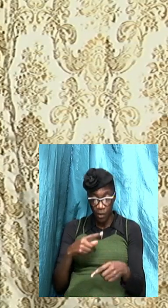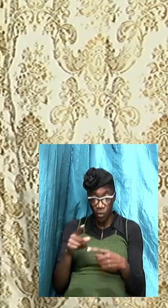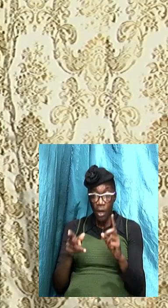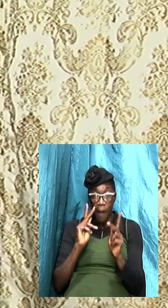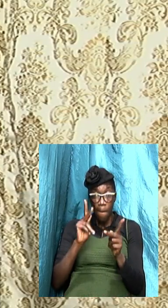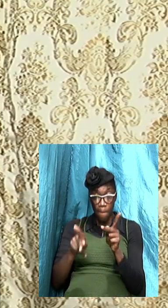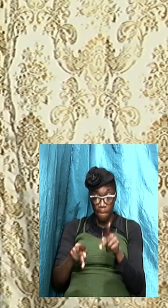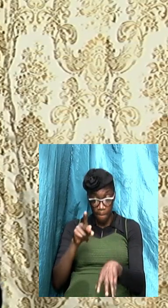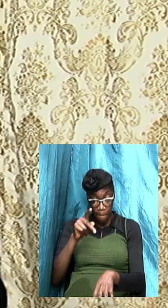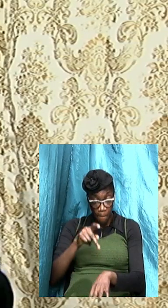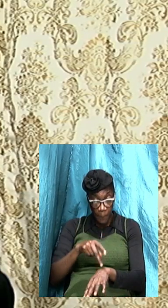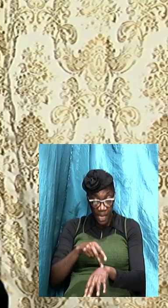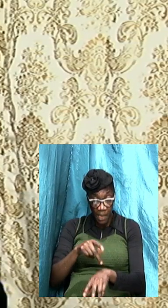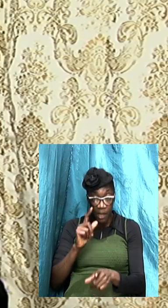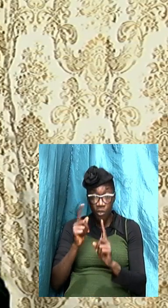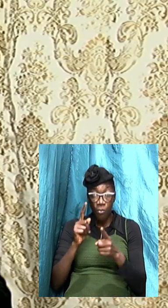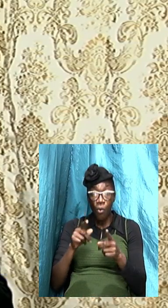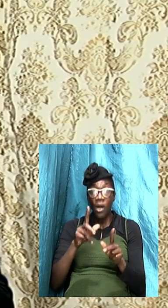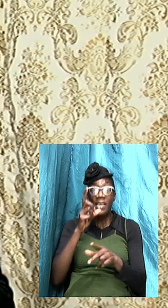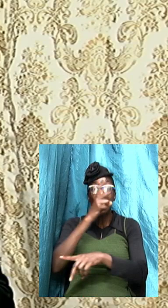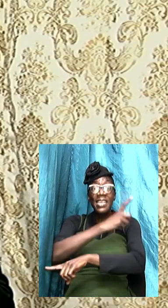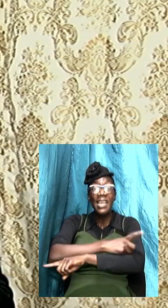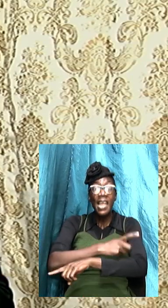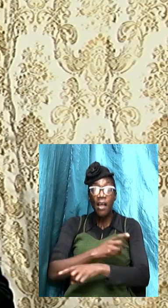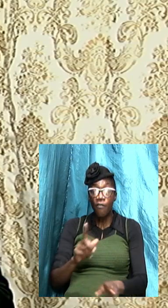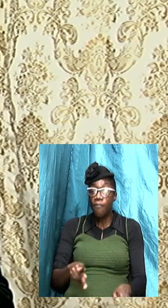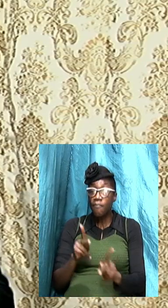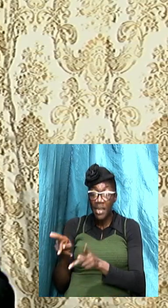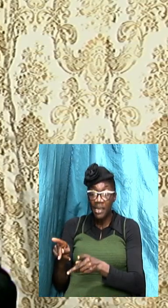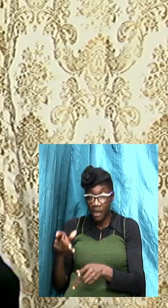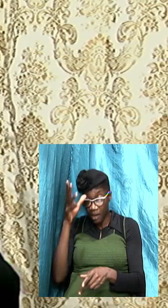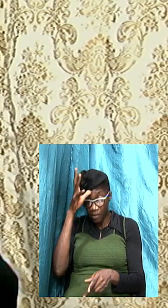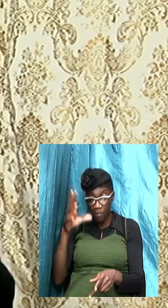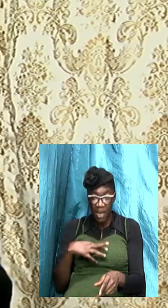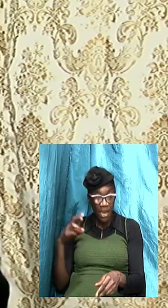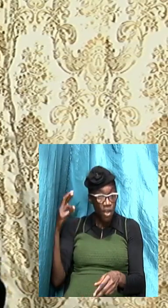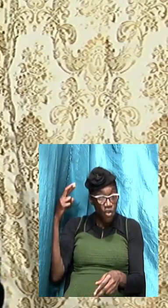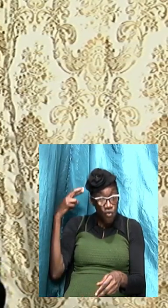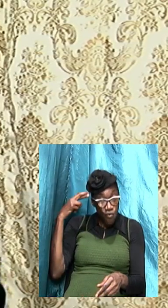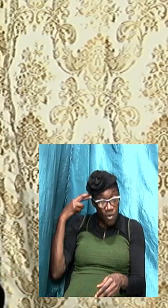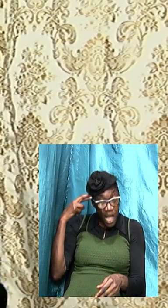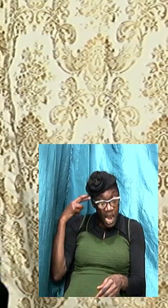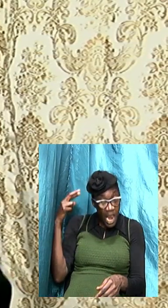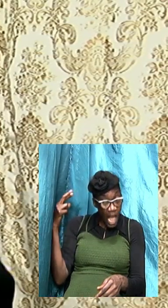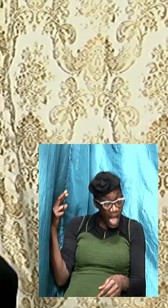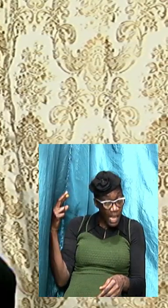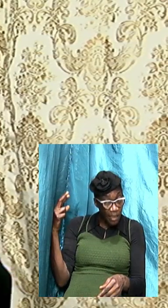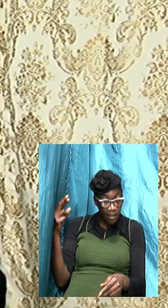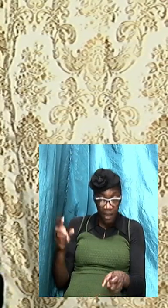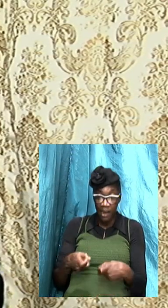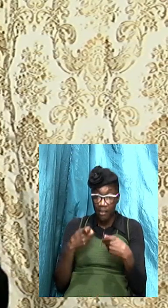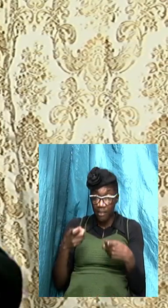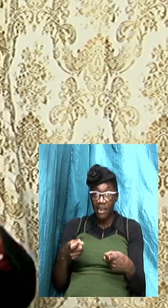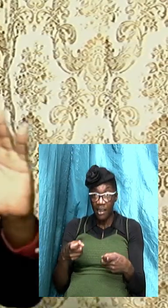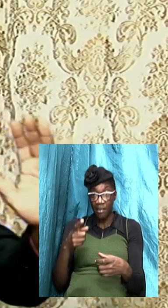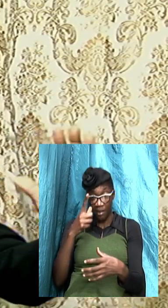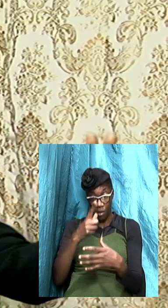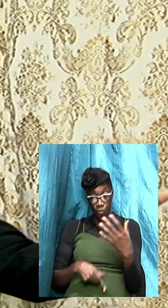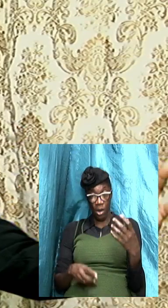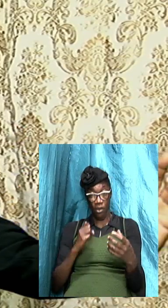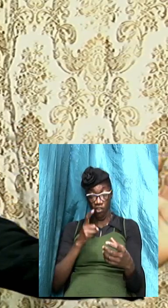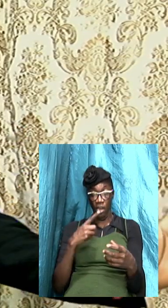pentecost men recognized that they were sinners and they said what shall we do when the false doctrine